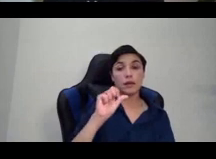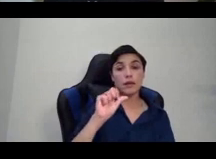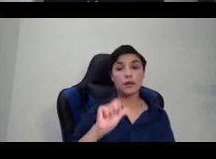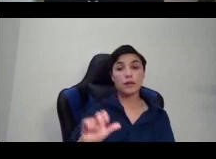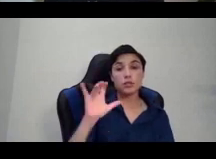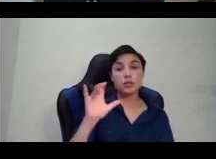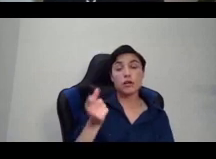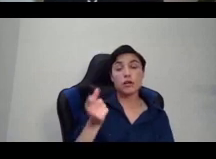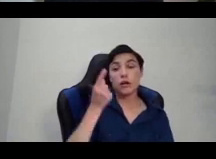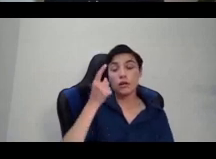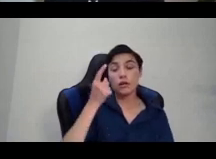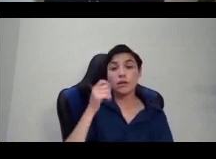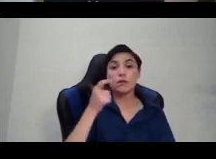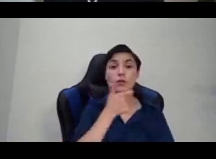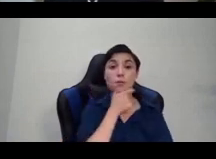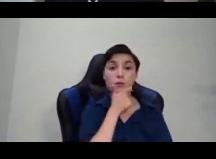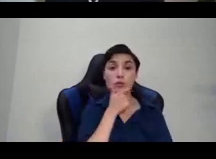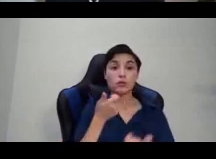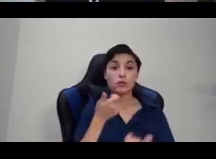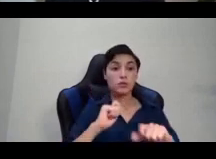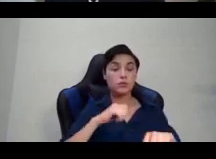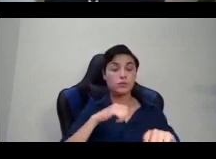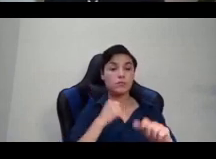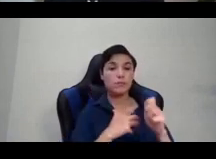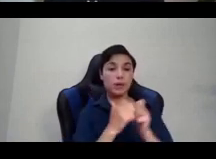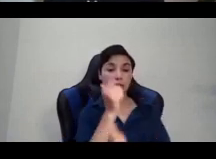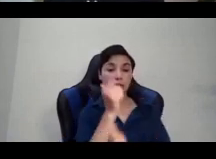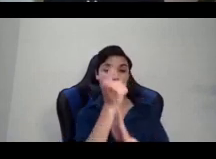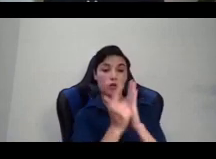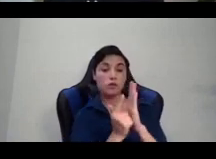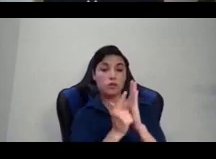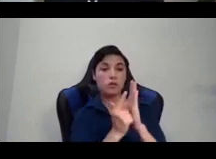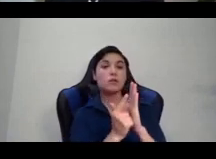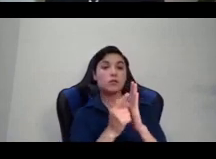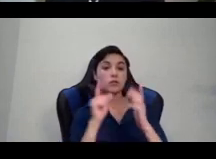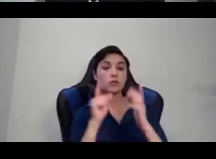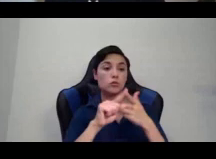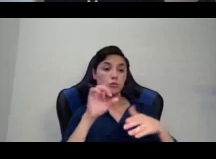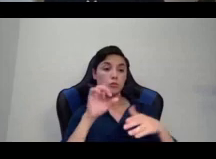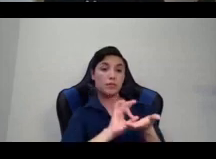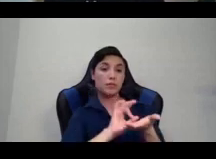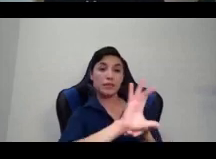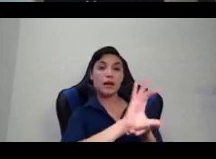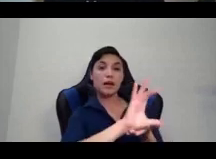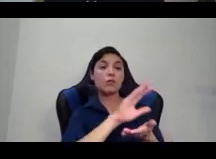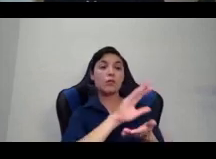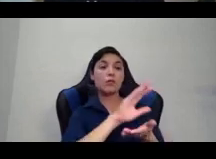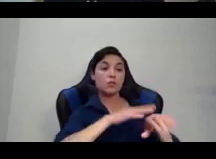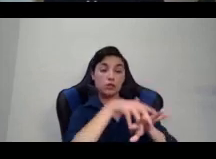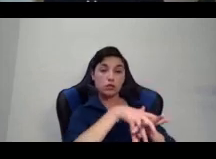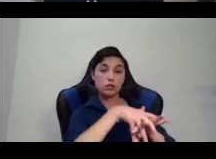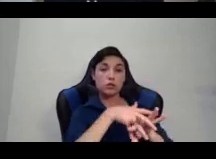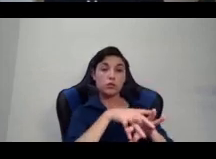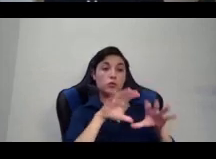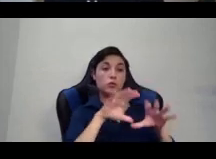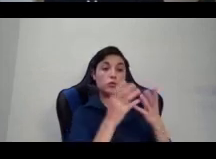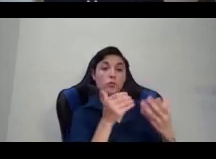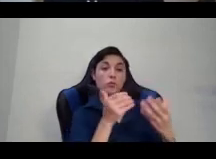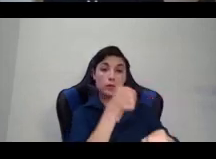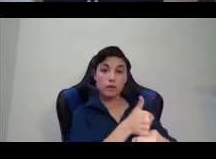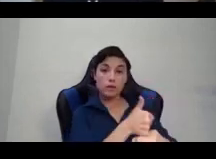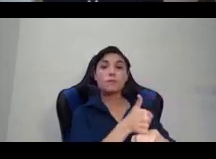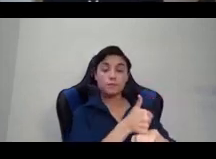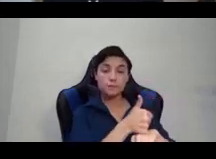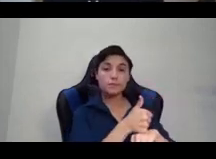legislate them out of existence in the British Criminal Tribes Act, along with many indigenous and Dalit Bahujan people.